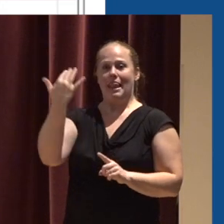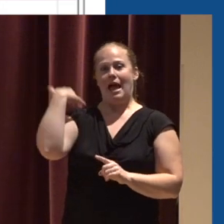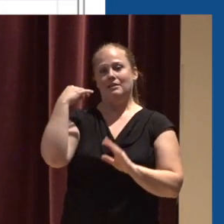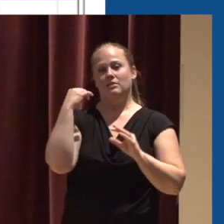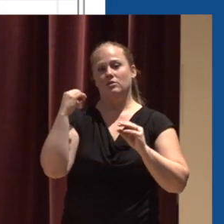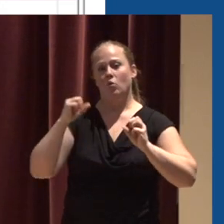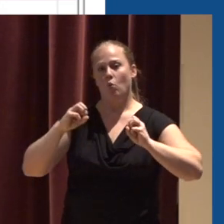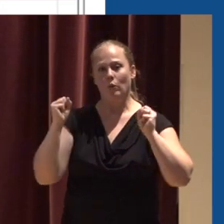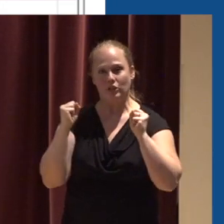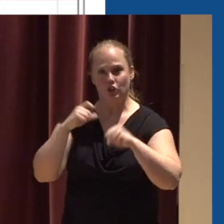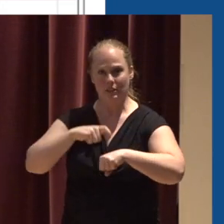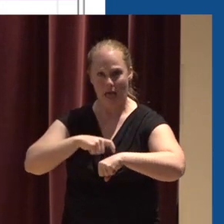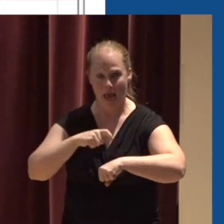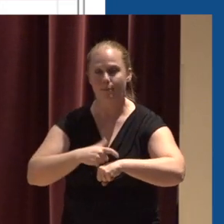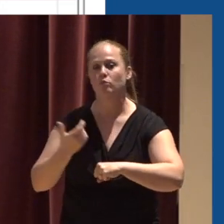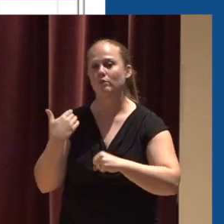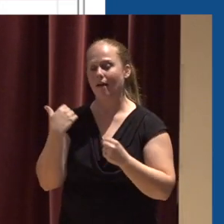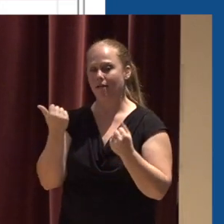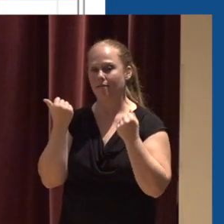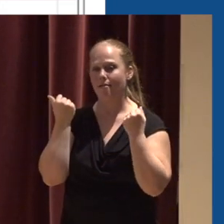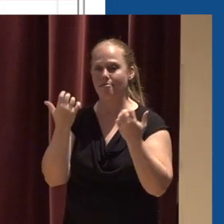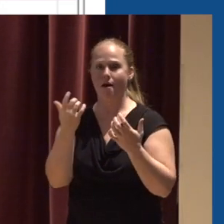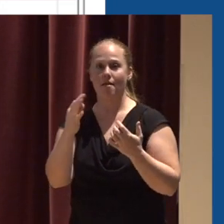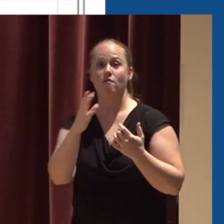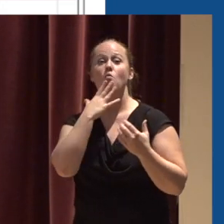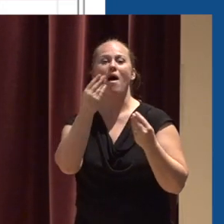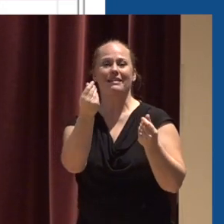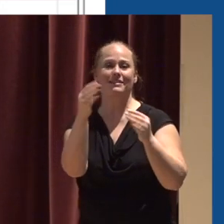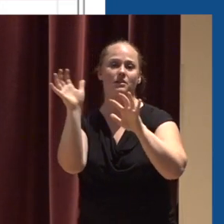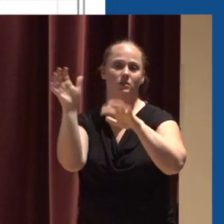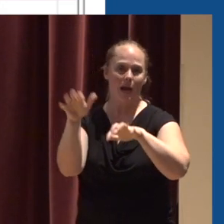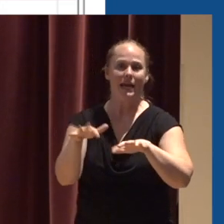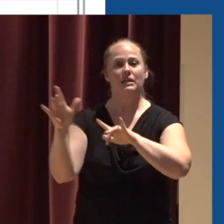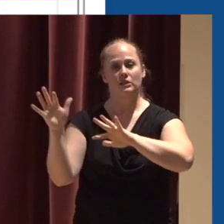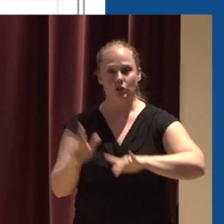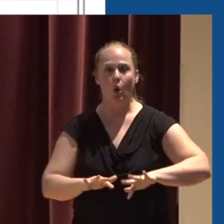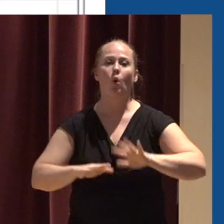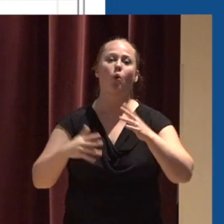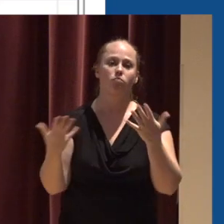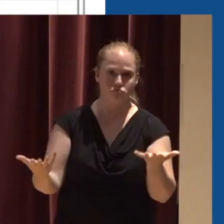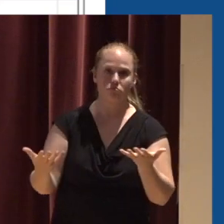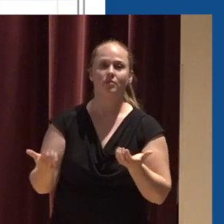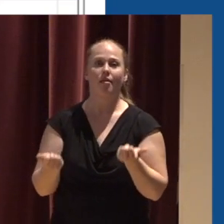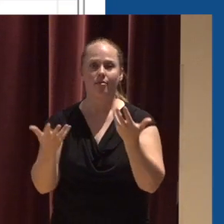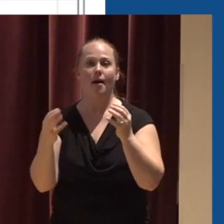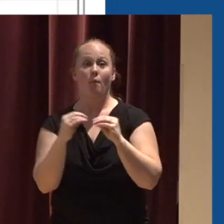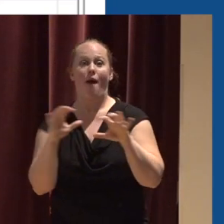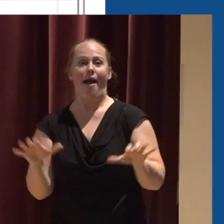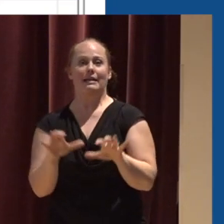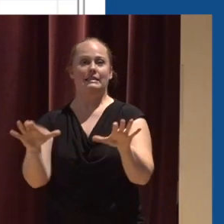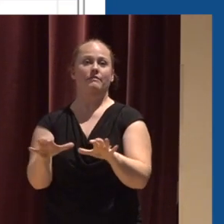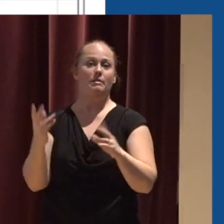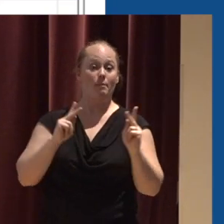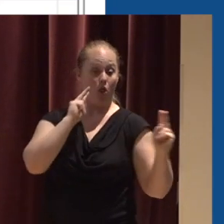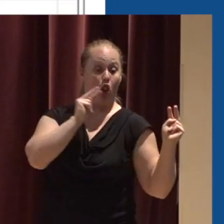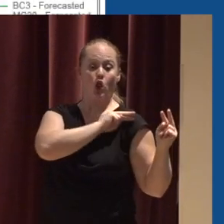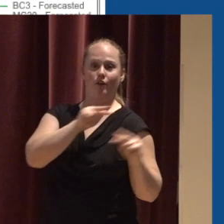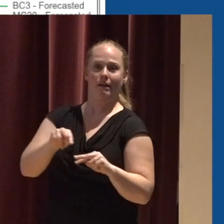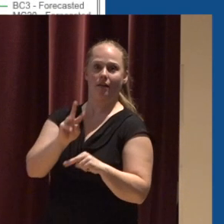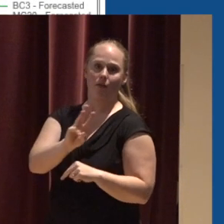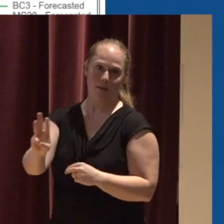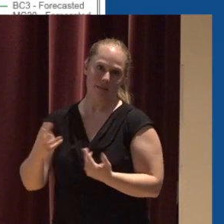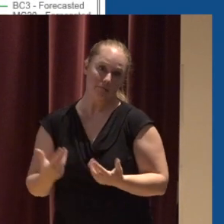Where we had quite a bit of wet weather And consequently quite a bit of activity onto the website itself